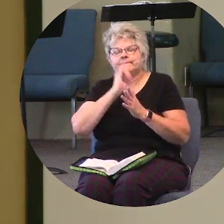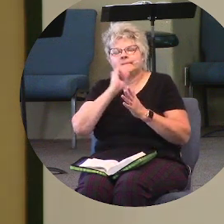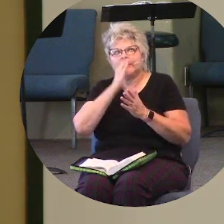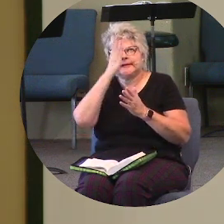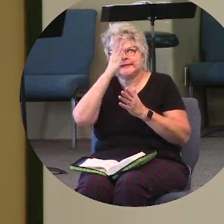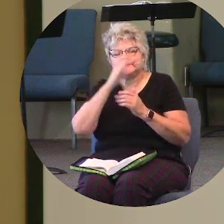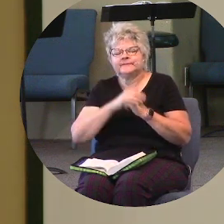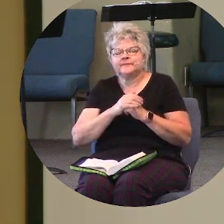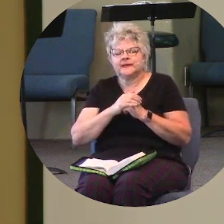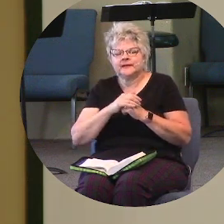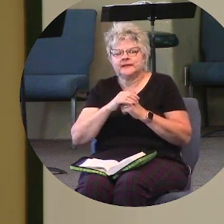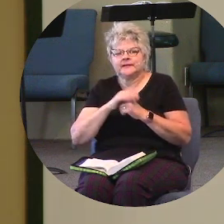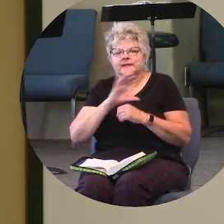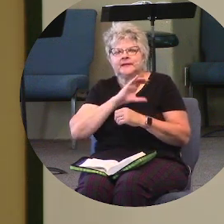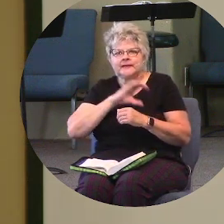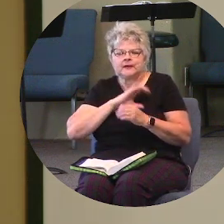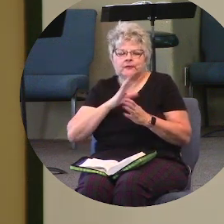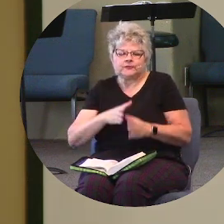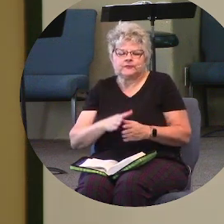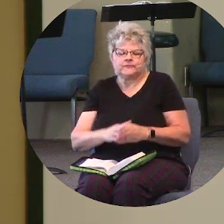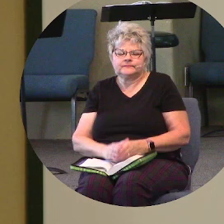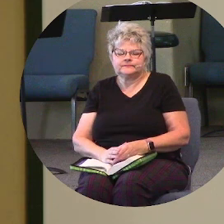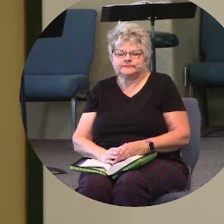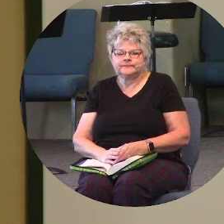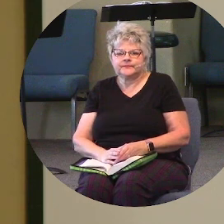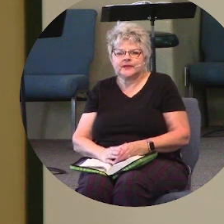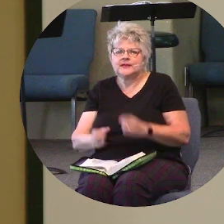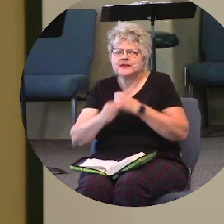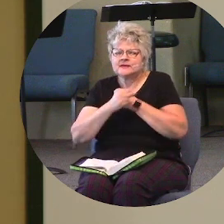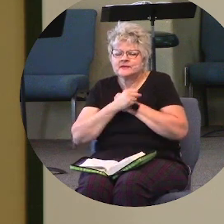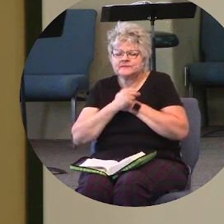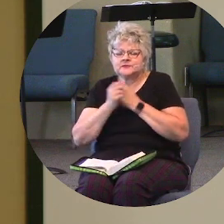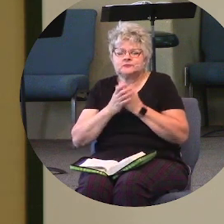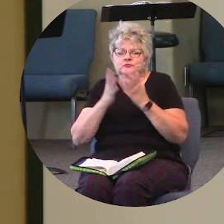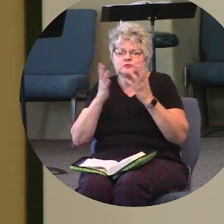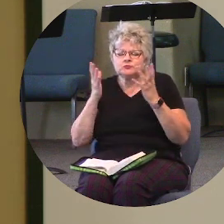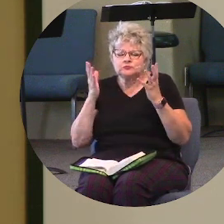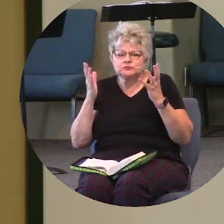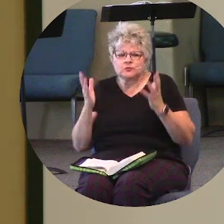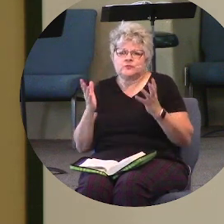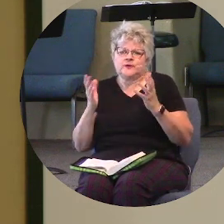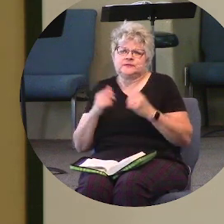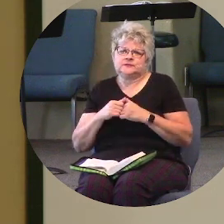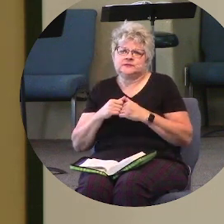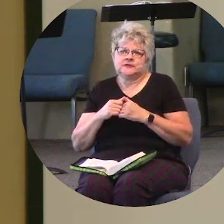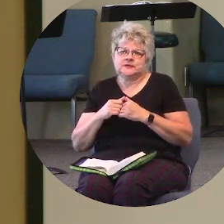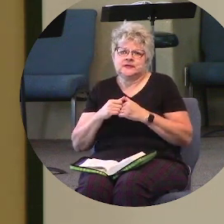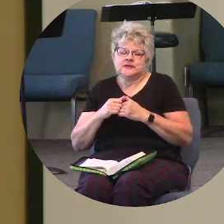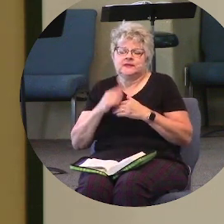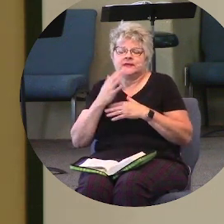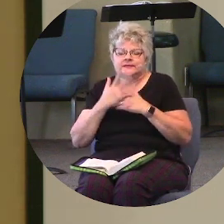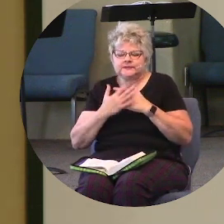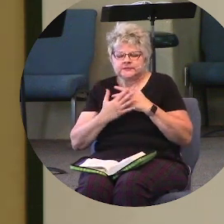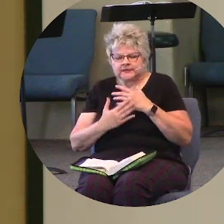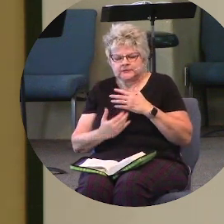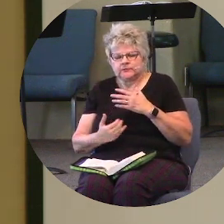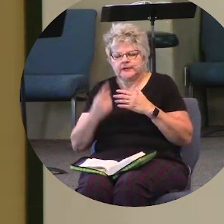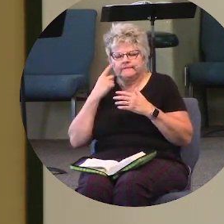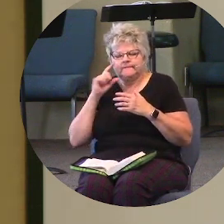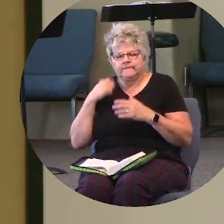character-wise. And he loves us so much that he shed his blood for us